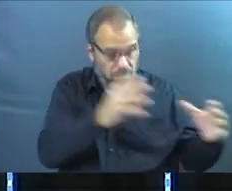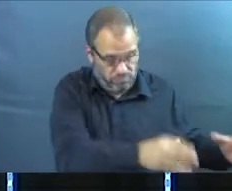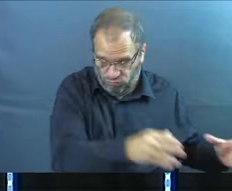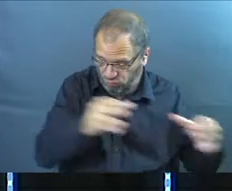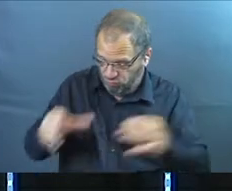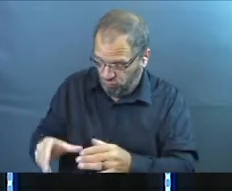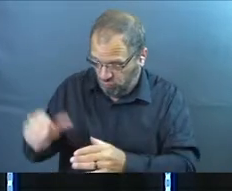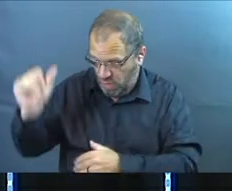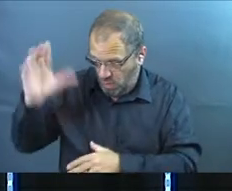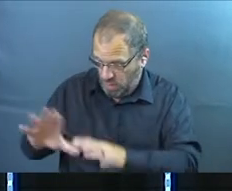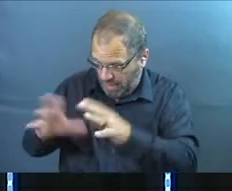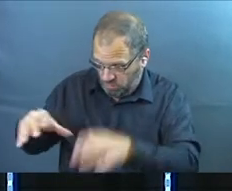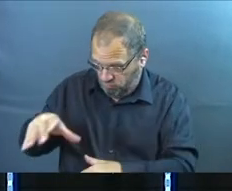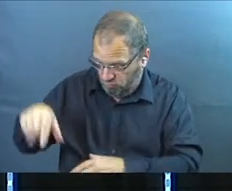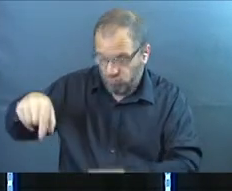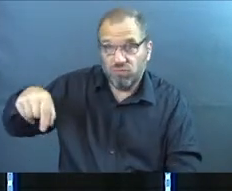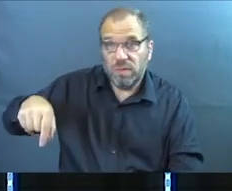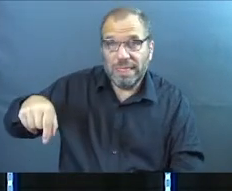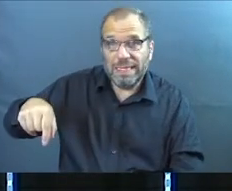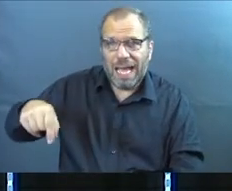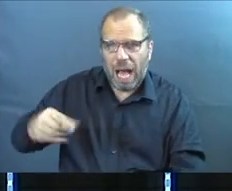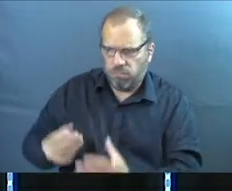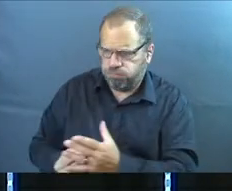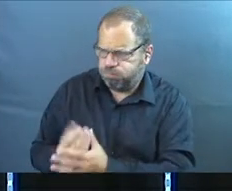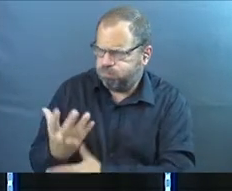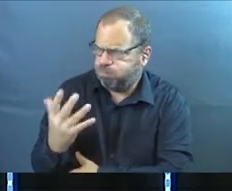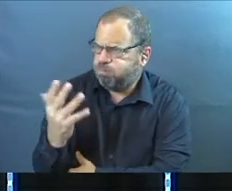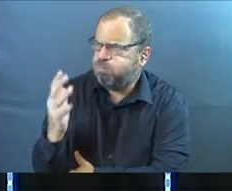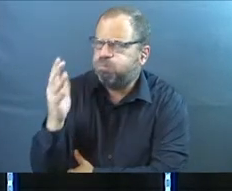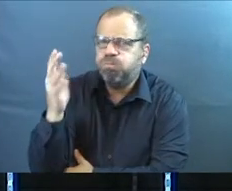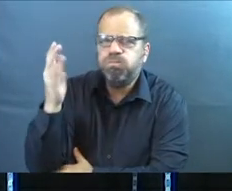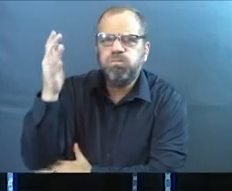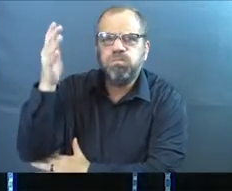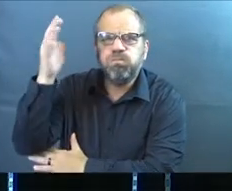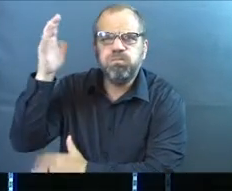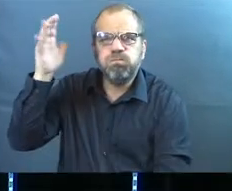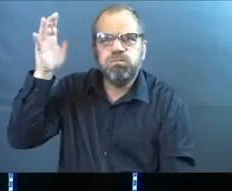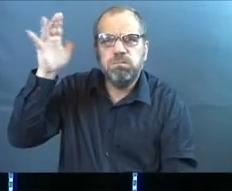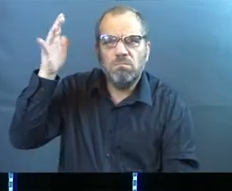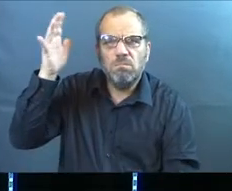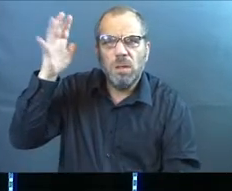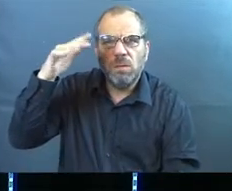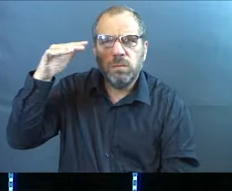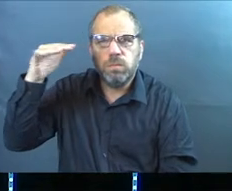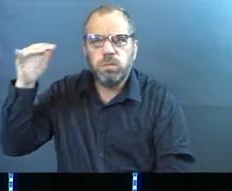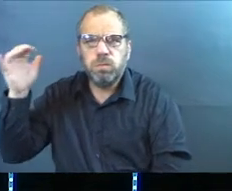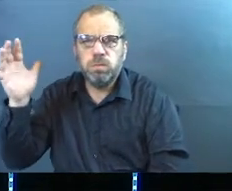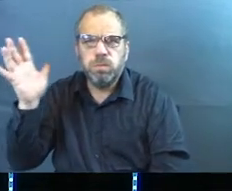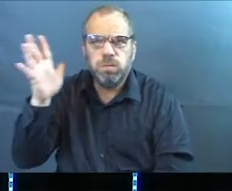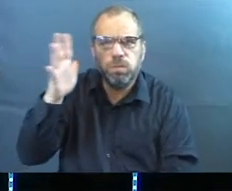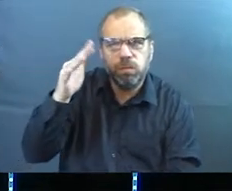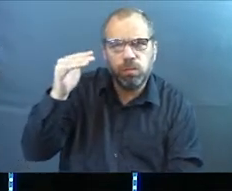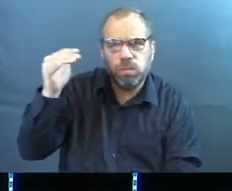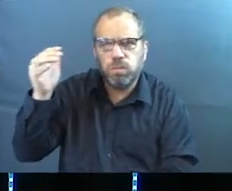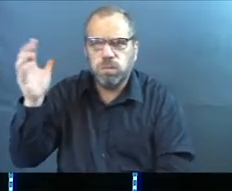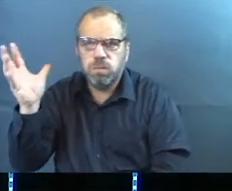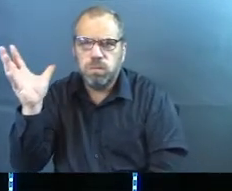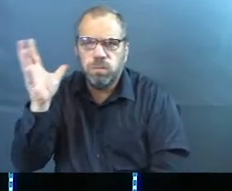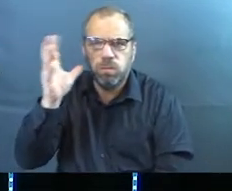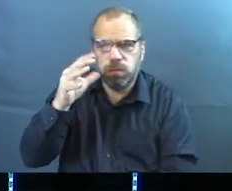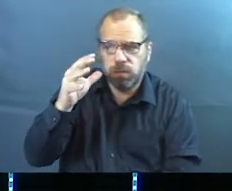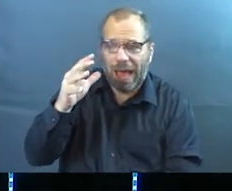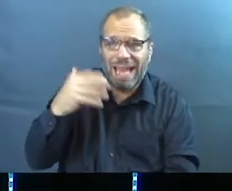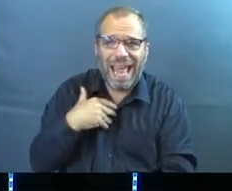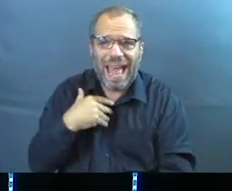moved into the house of God, they flourished there and they produced fruit into old